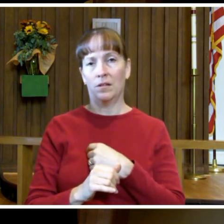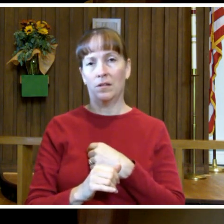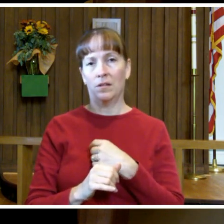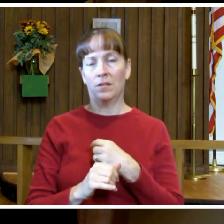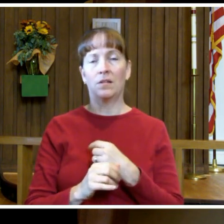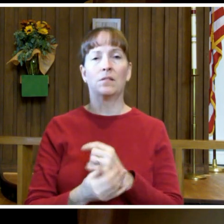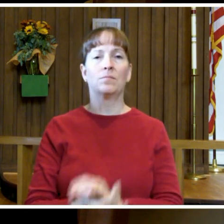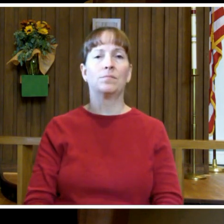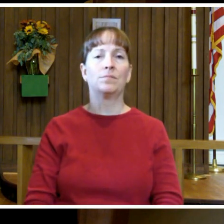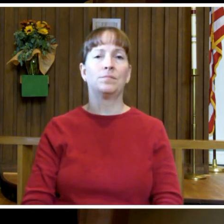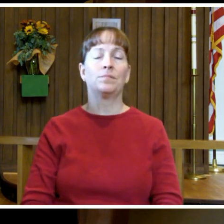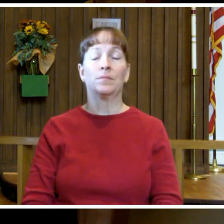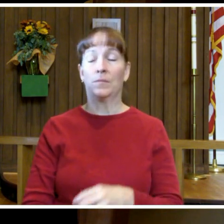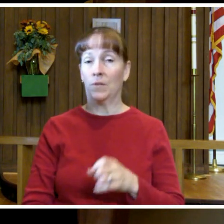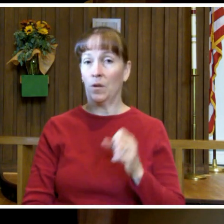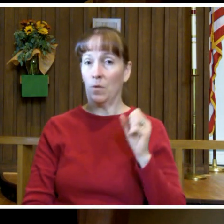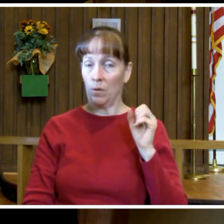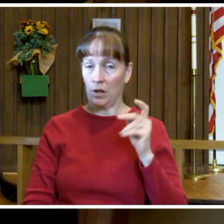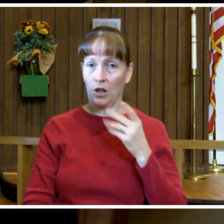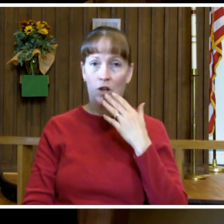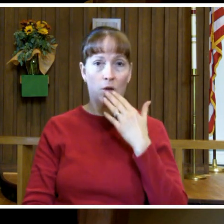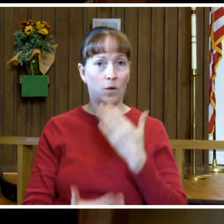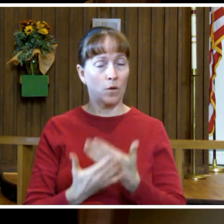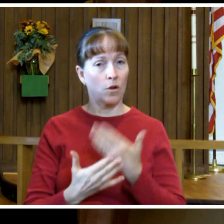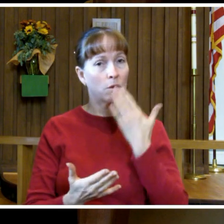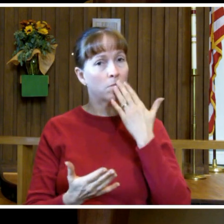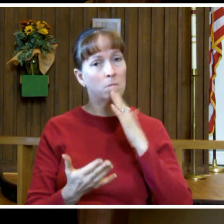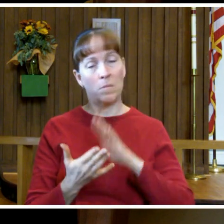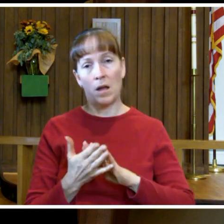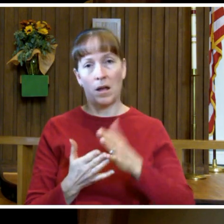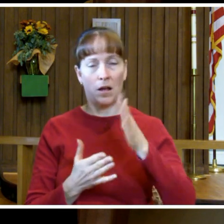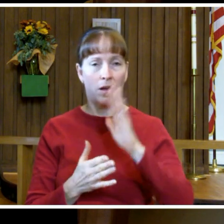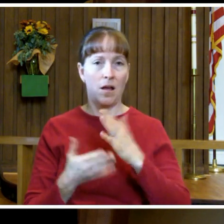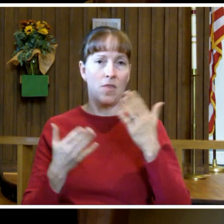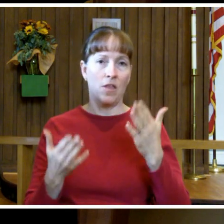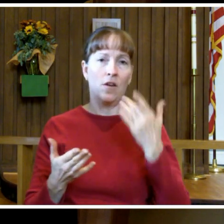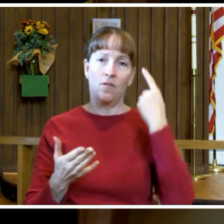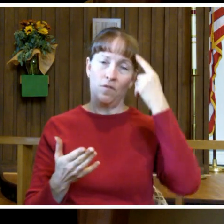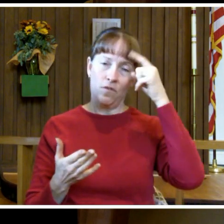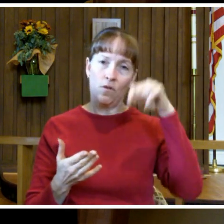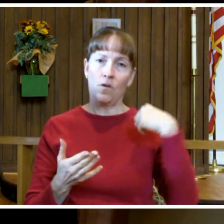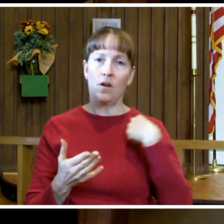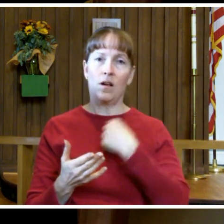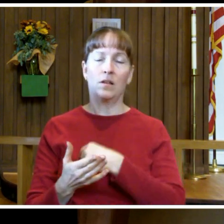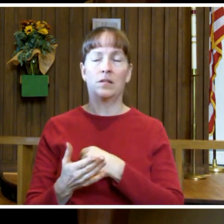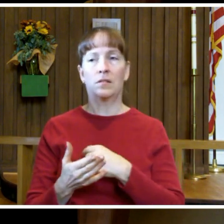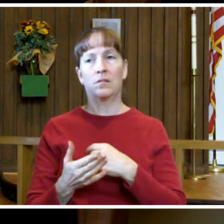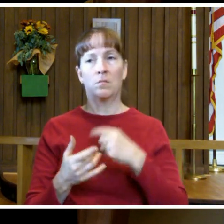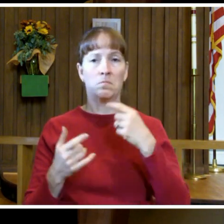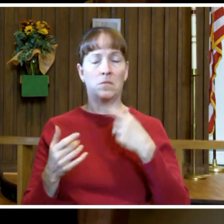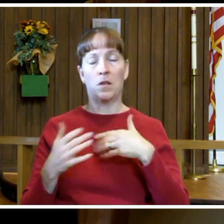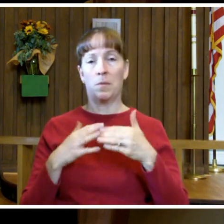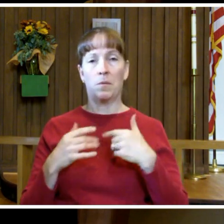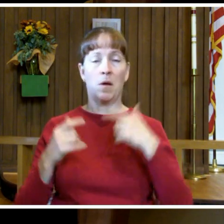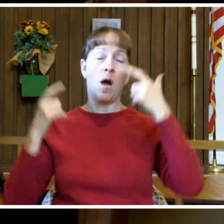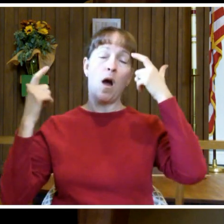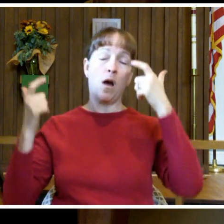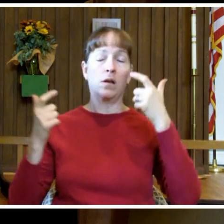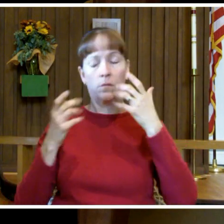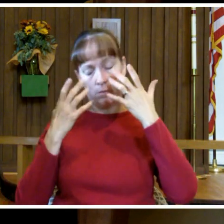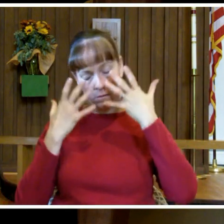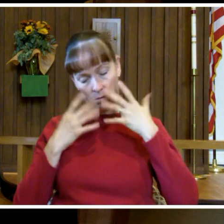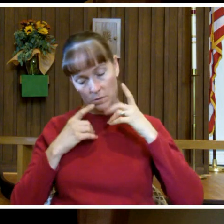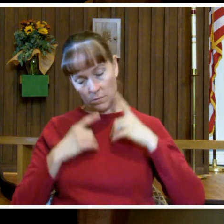Okay. So good. Dad? God's there for us. Haughty? In despair?